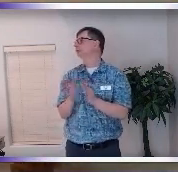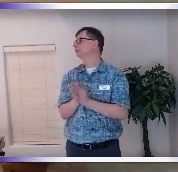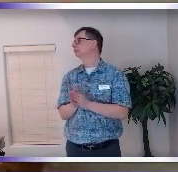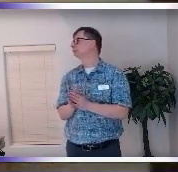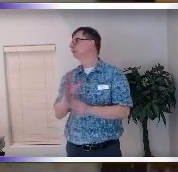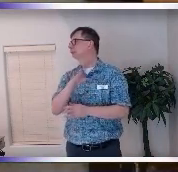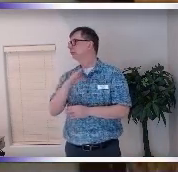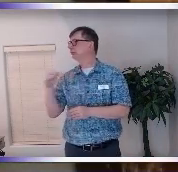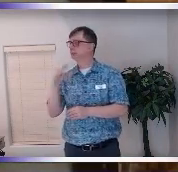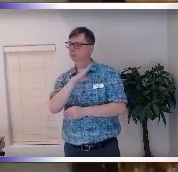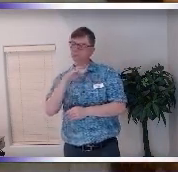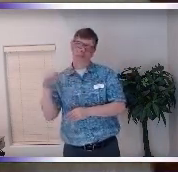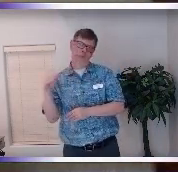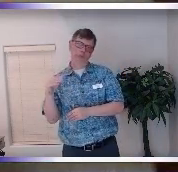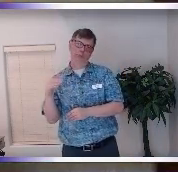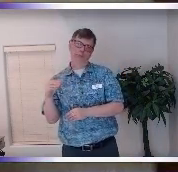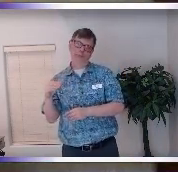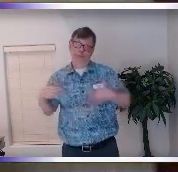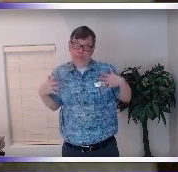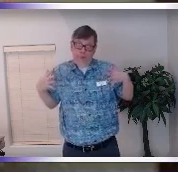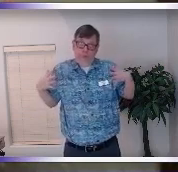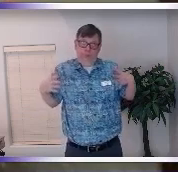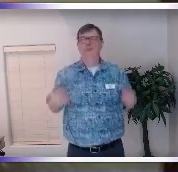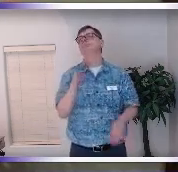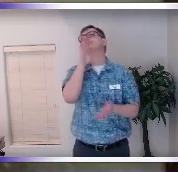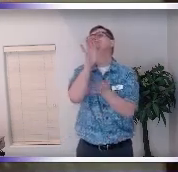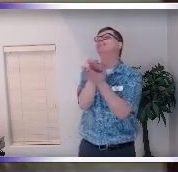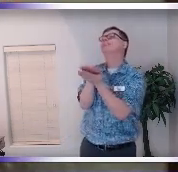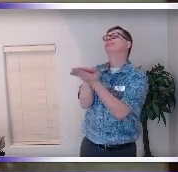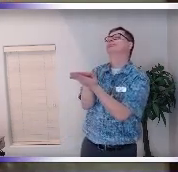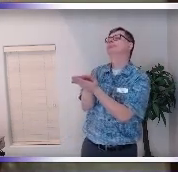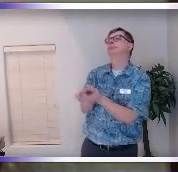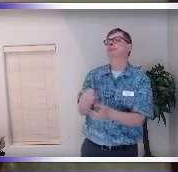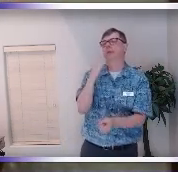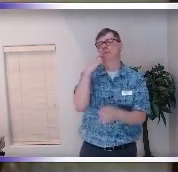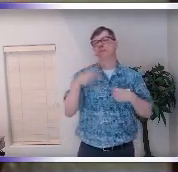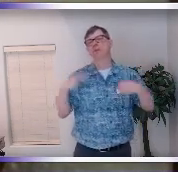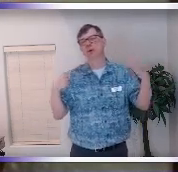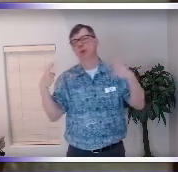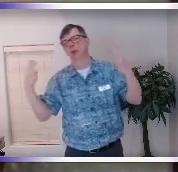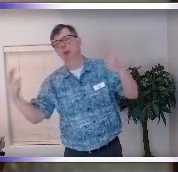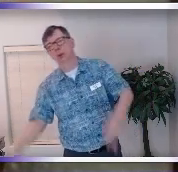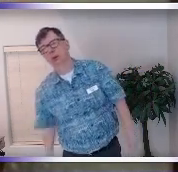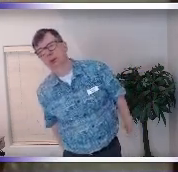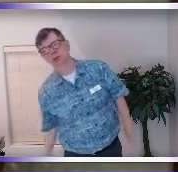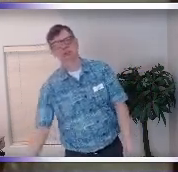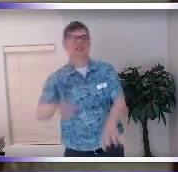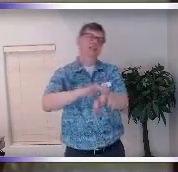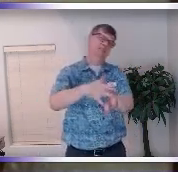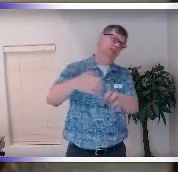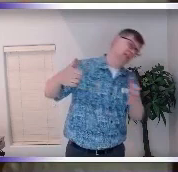and and and and it and it and it's scary and it's fun and it's invigorating and and and hard and